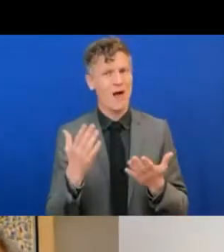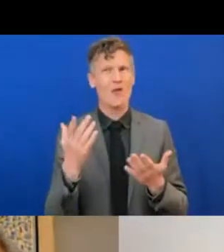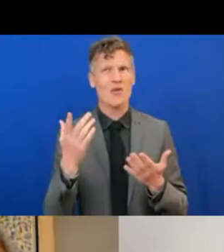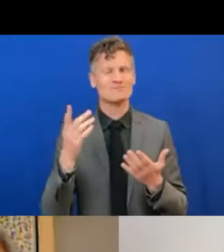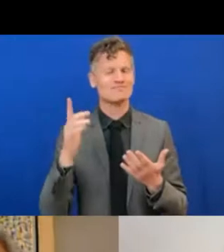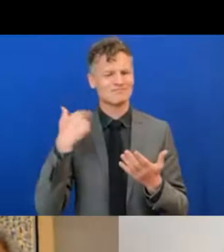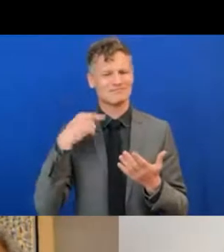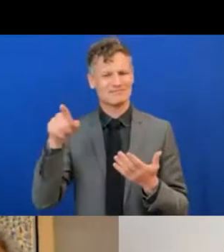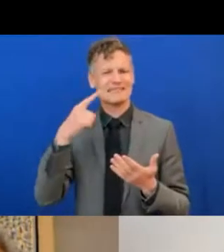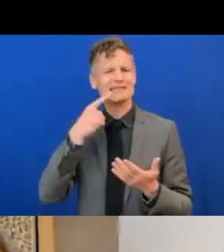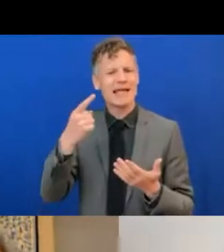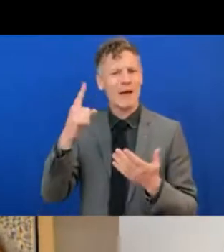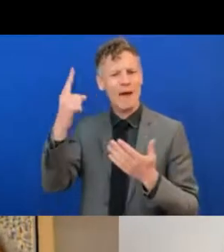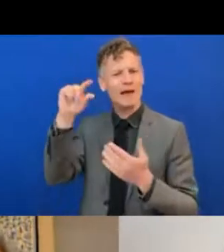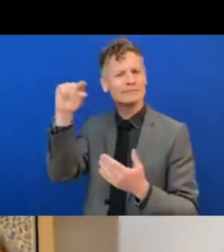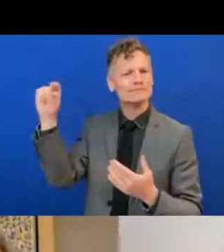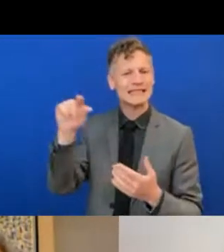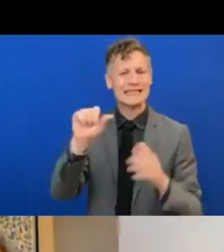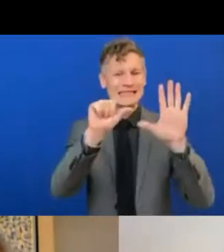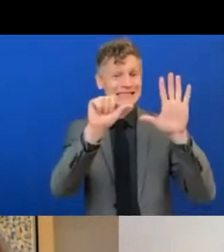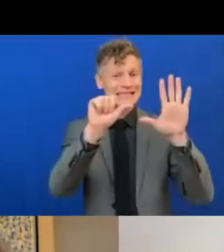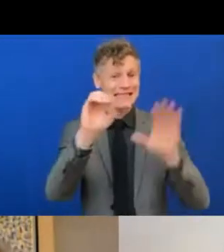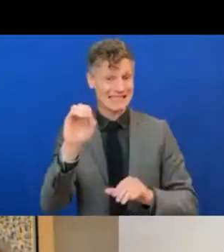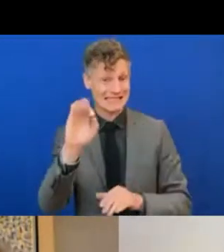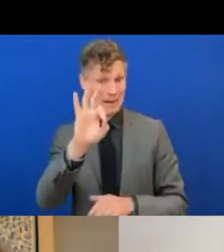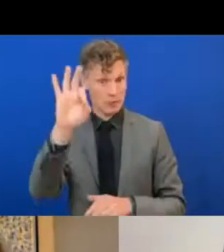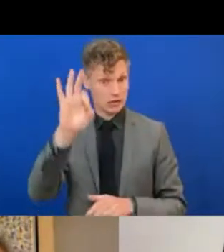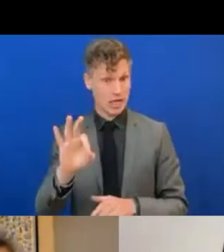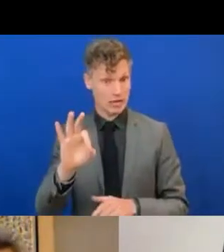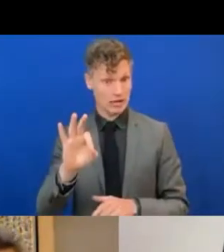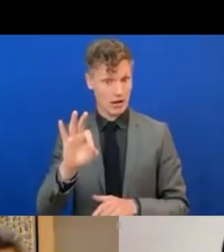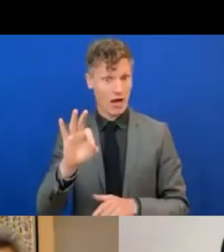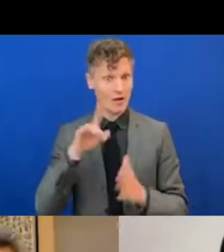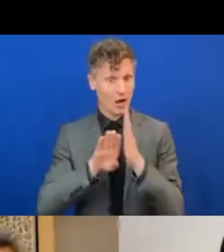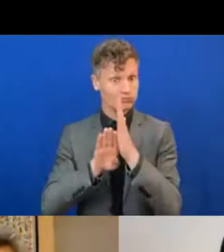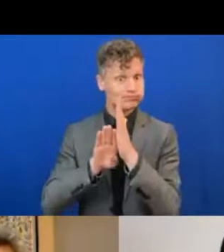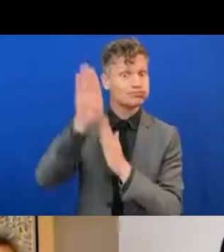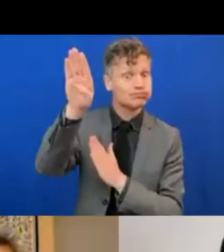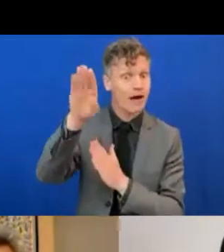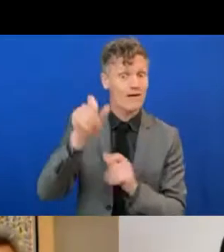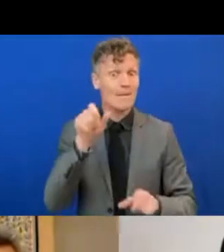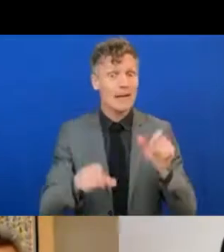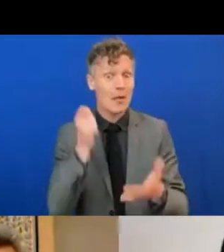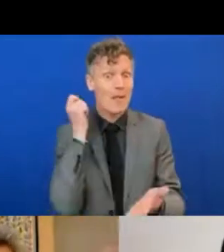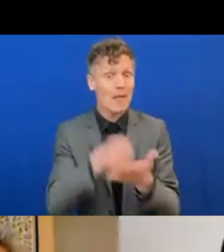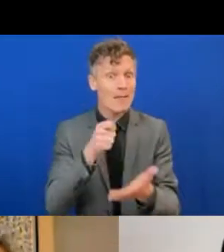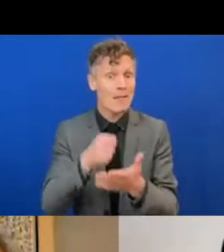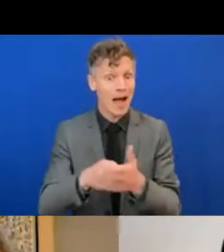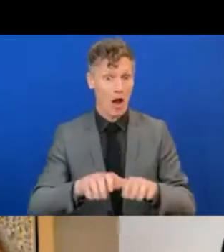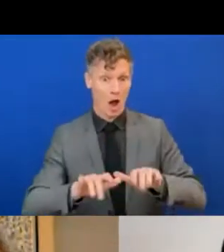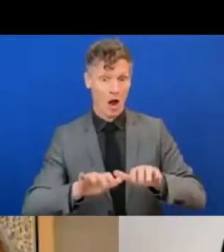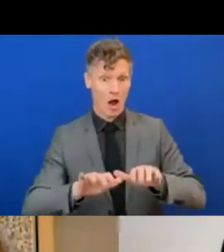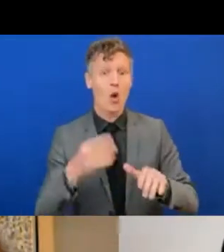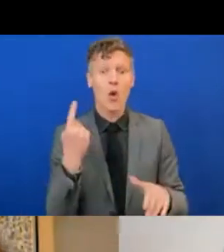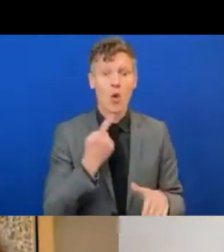in online purchasing in OECD countries, anyway, have come from people 60 and older.